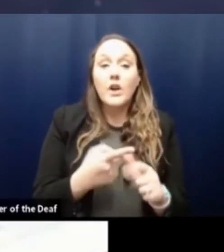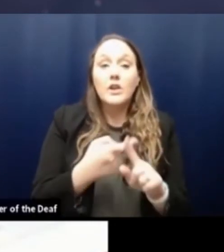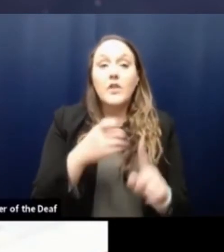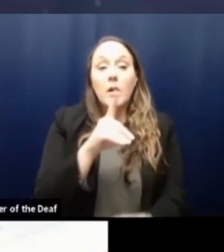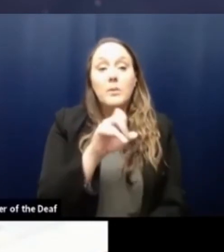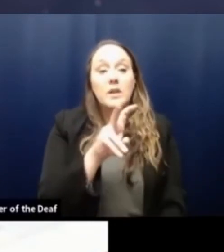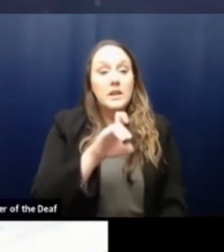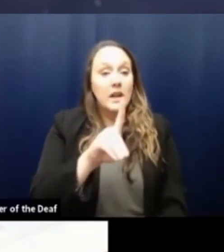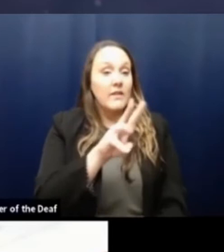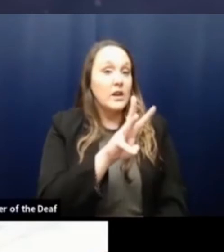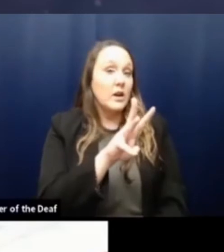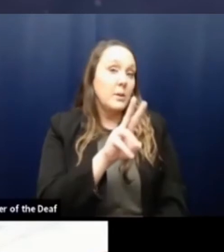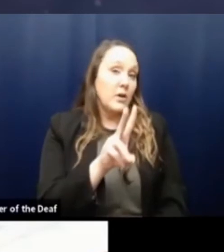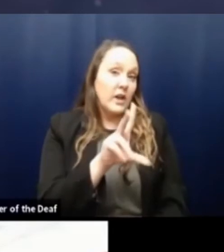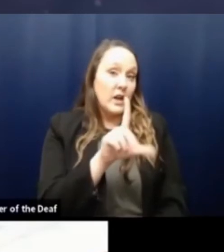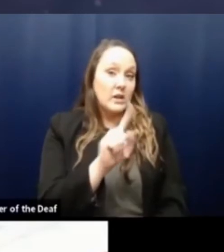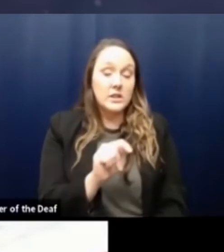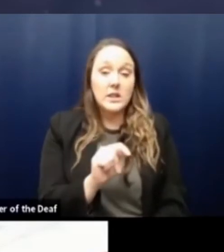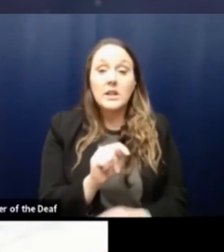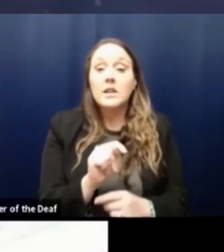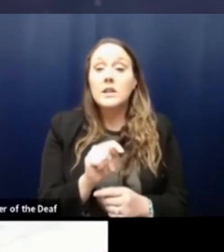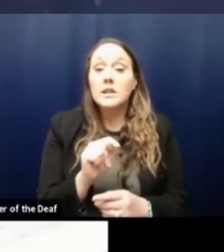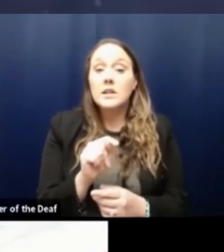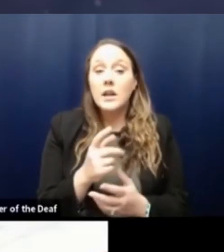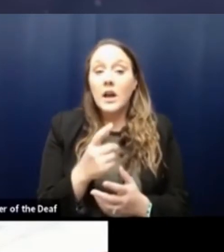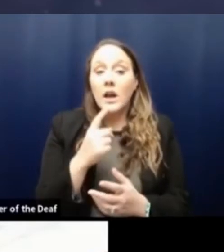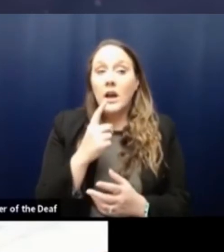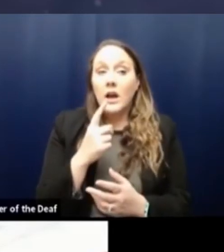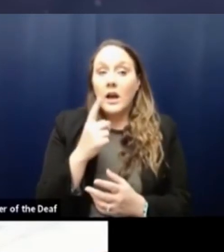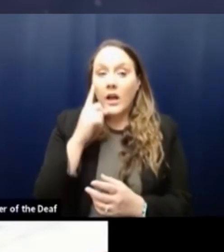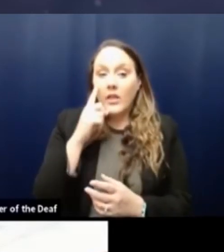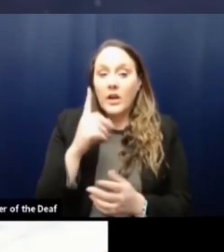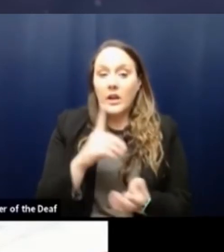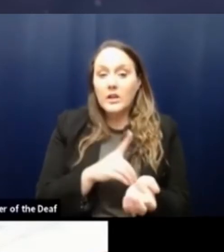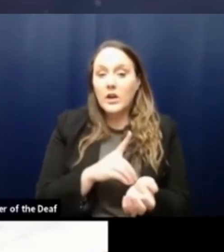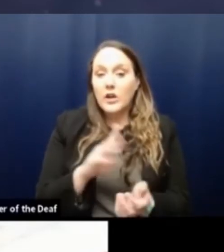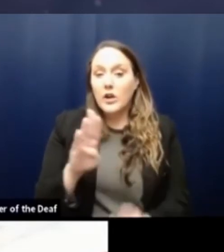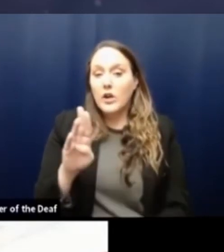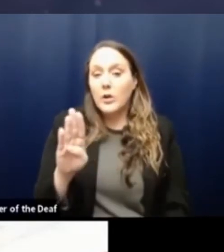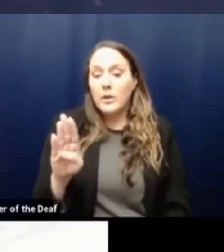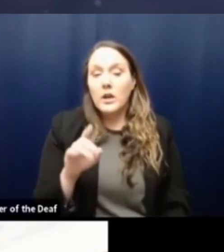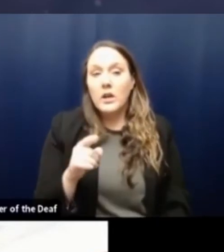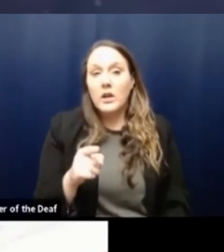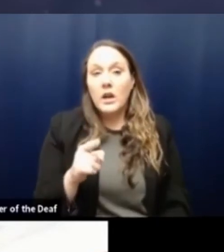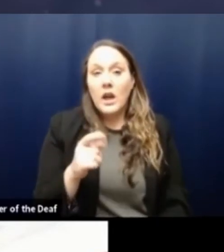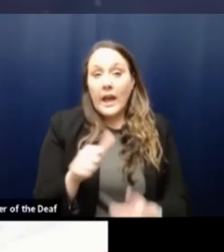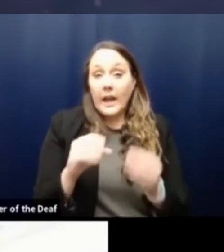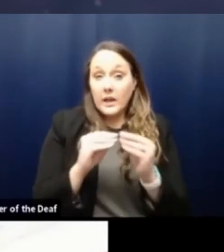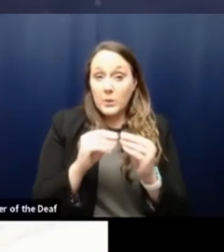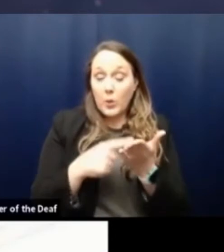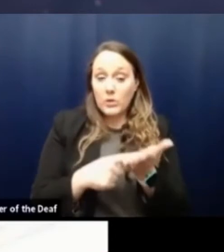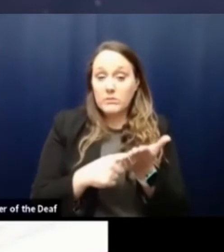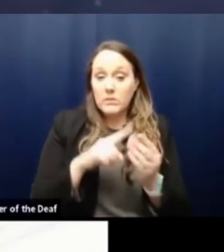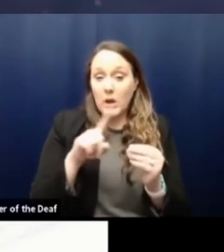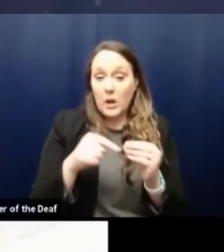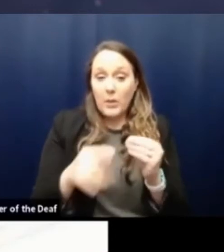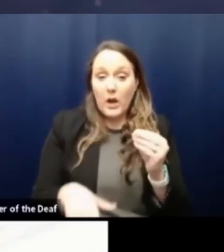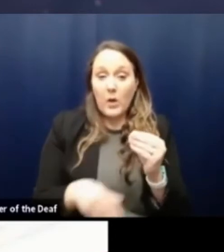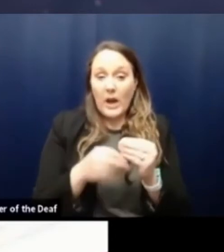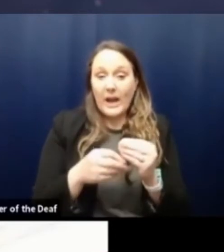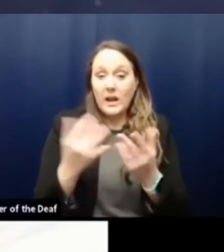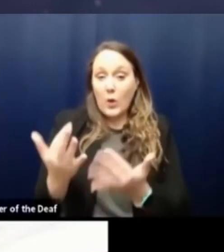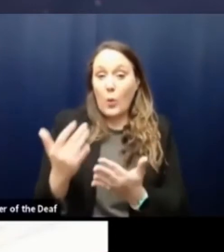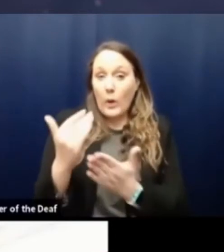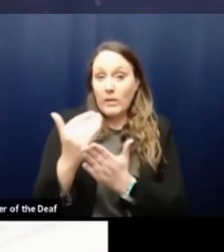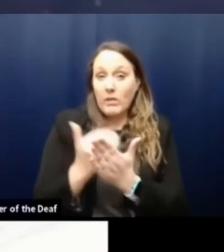with WVLT. Has there been, and I believe this is to Dr. Buchanan, has there been any more discussion about adding a wait list for